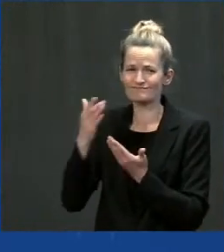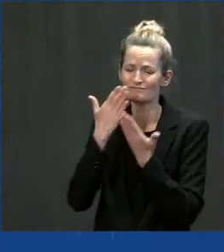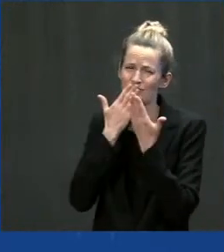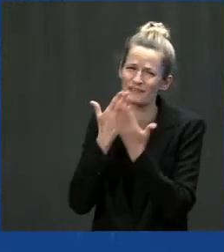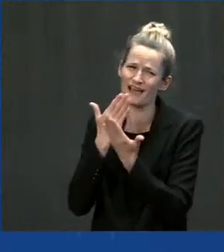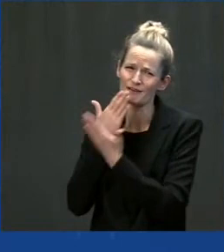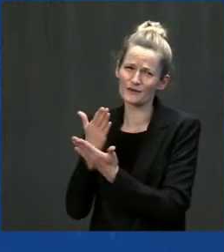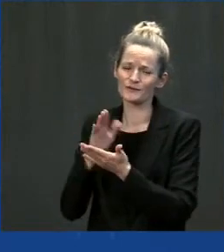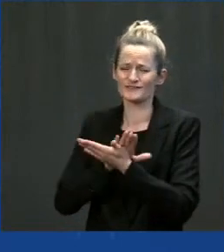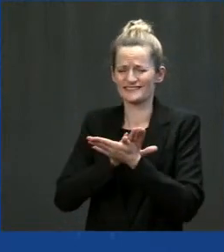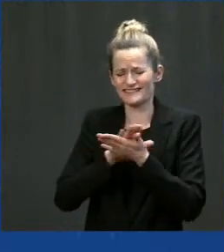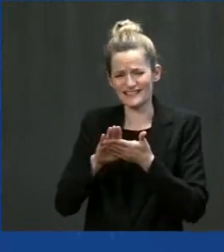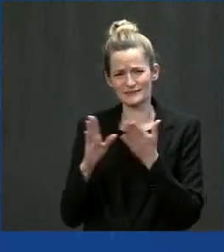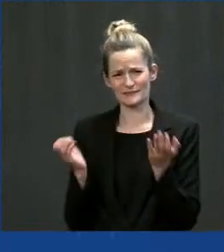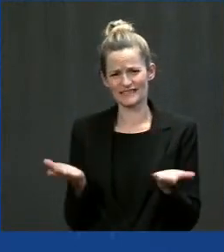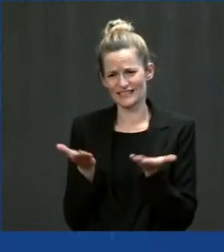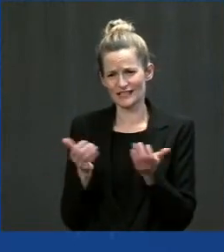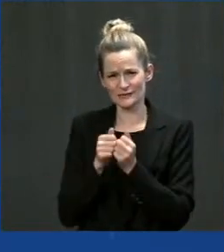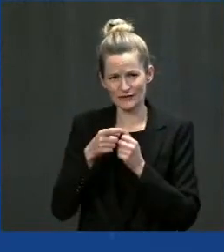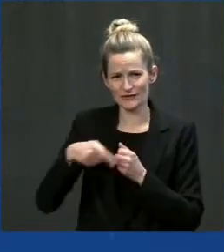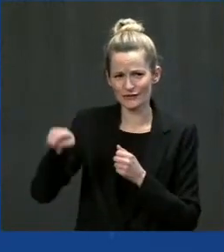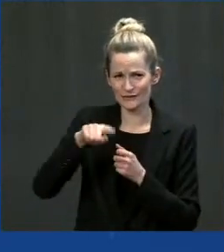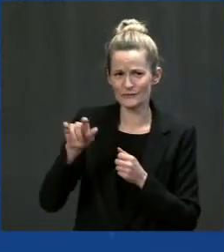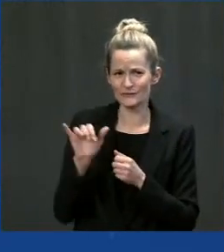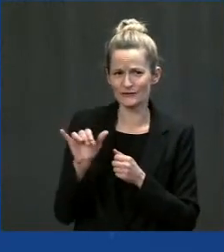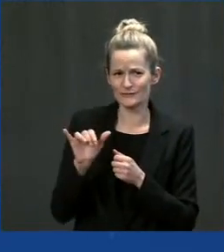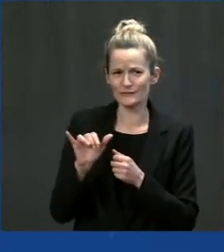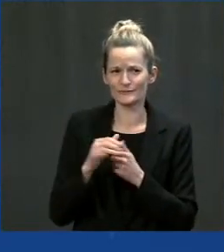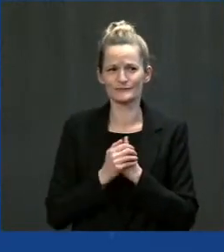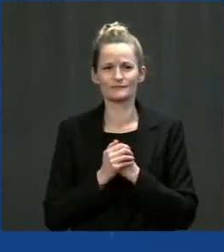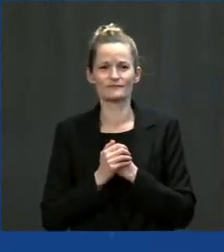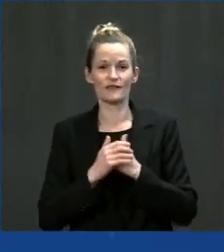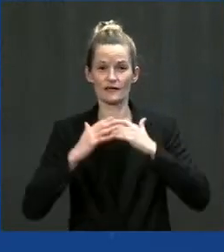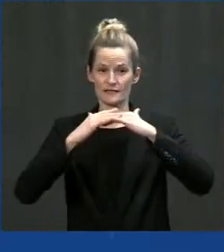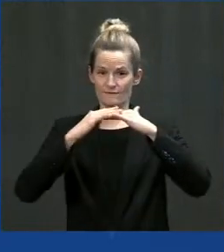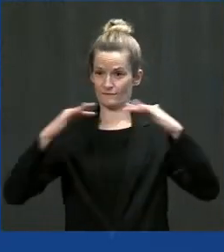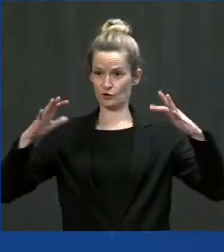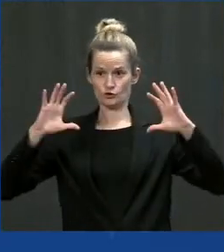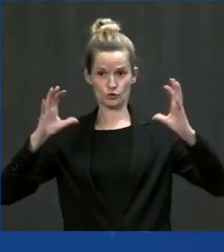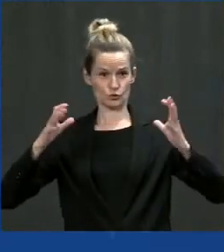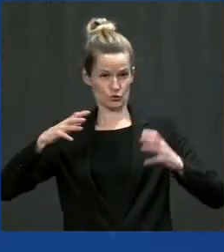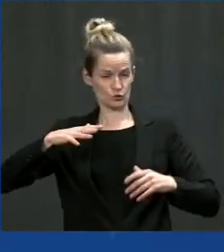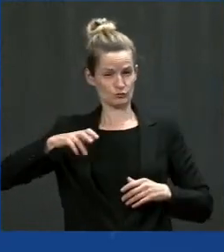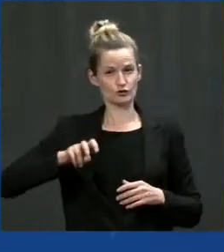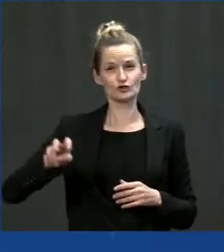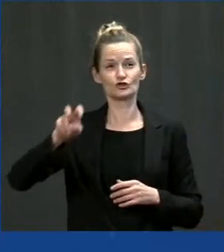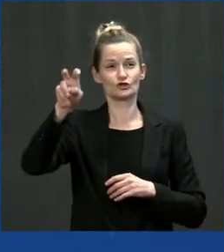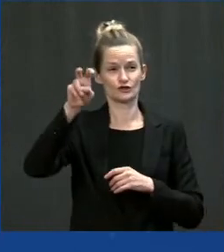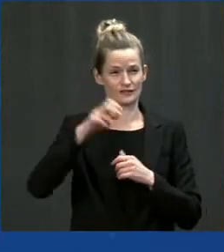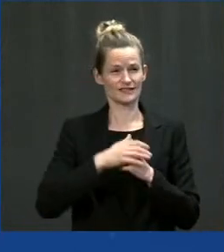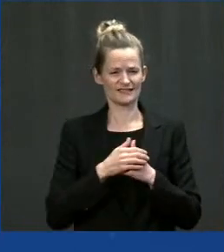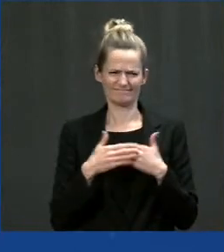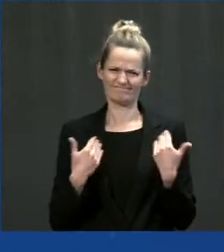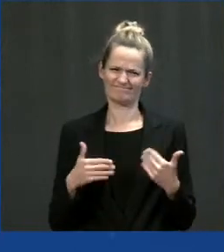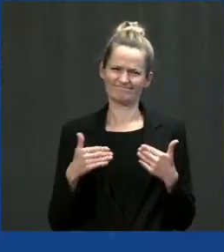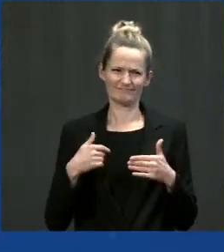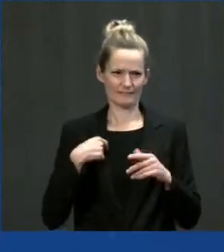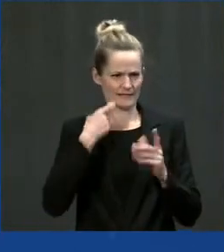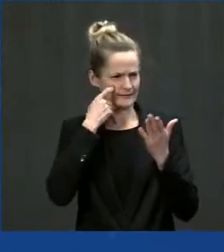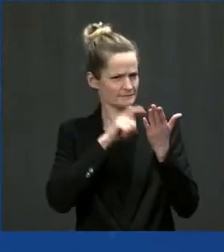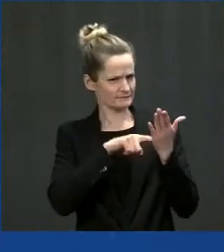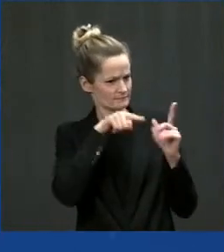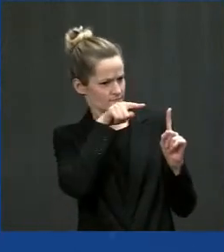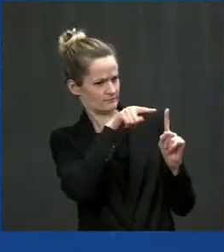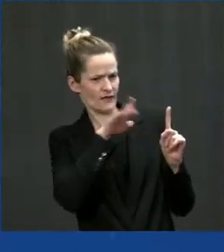and Chief Hoskin. This diverse group shows just how wide ranging an impact that this bill is going to have. Now, the